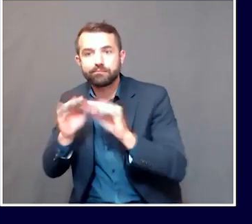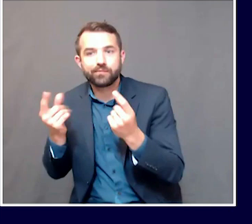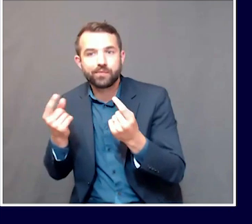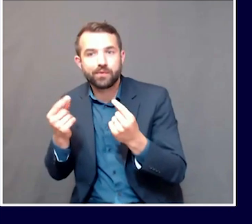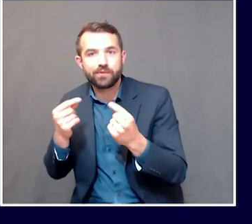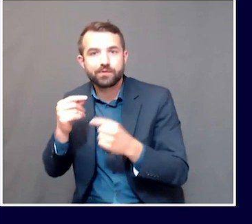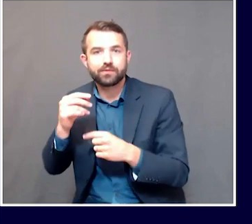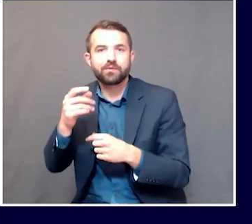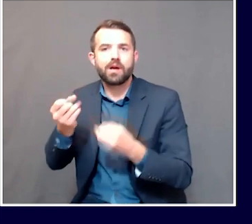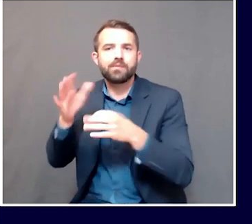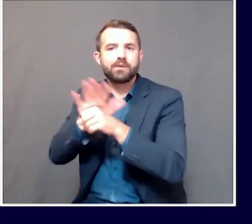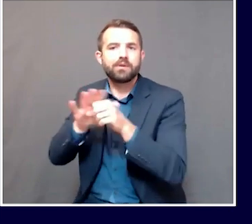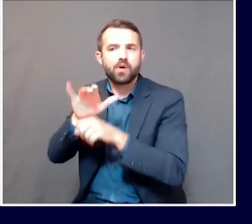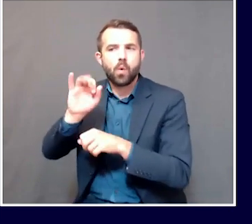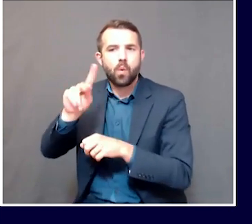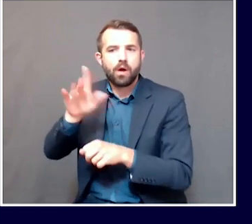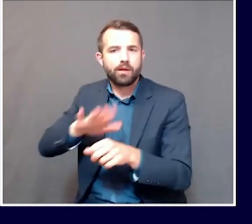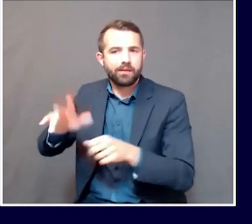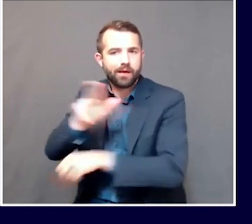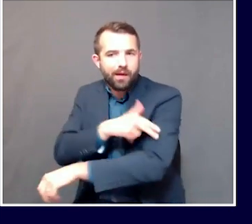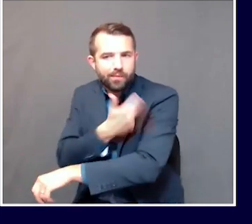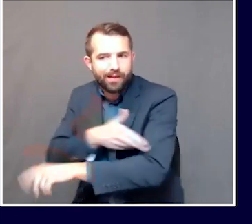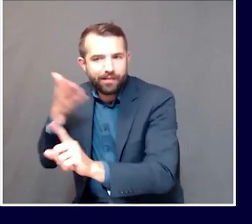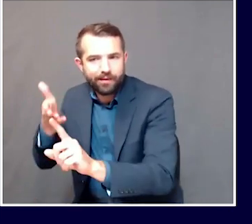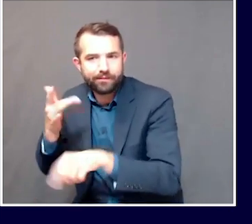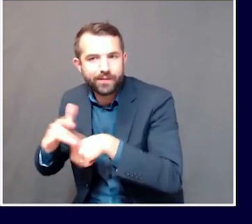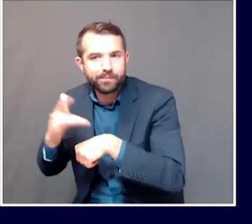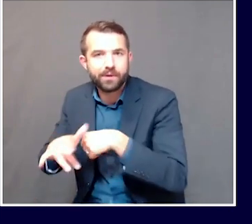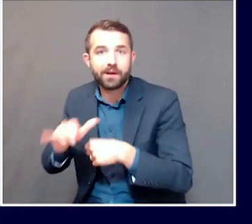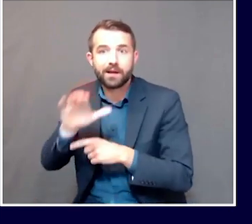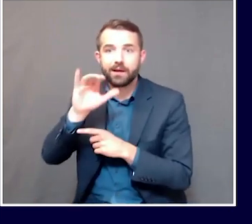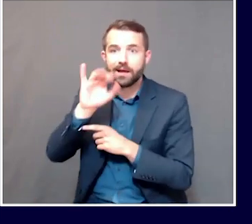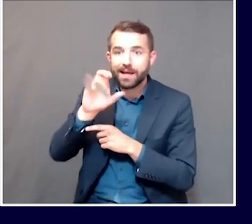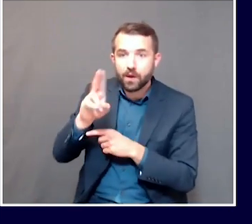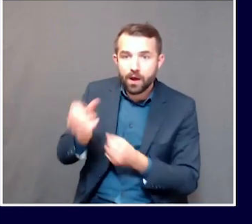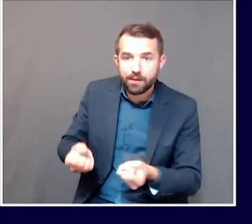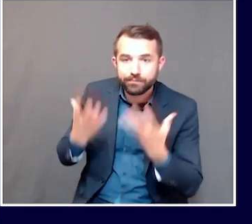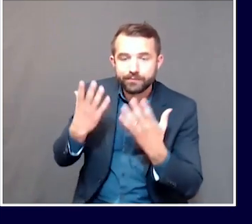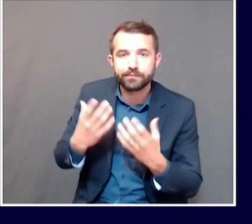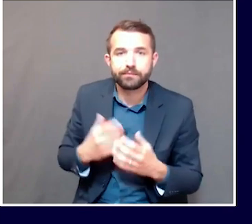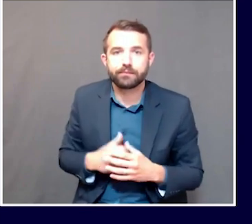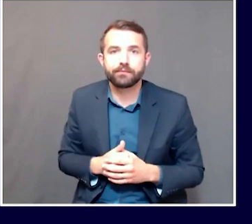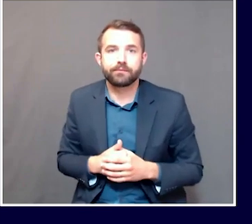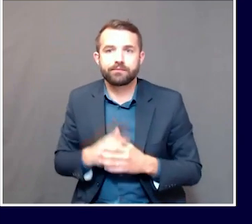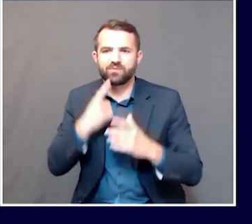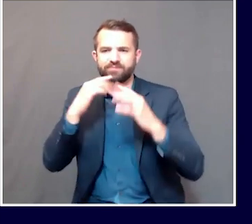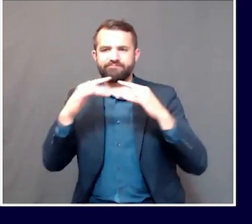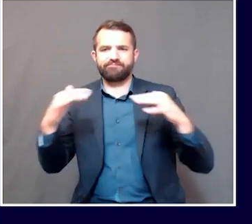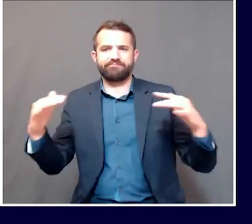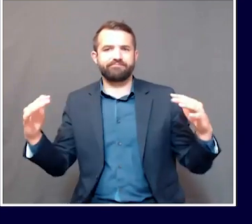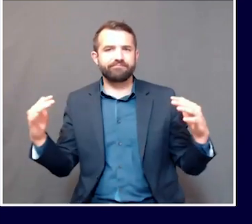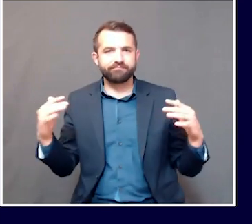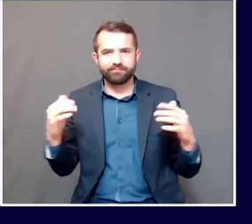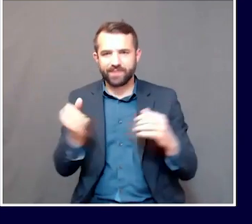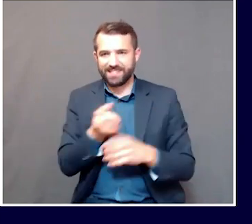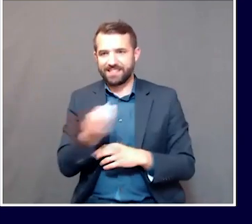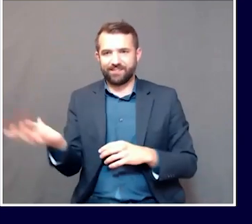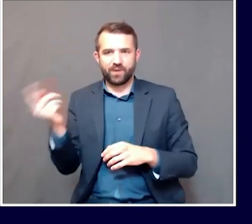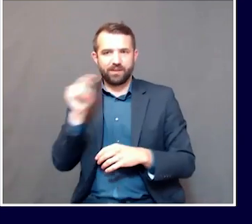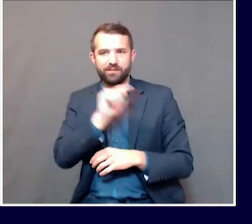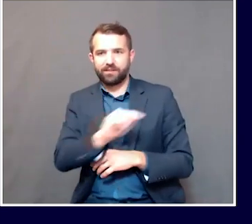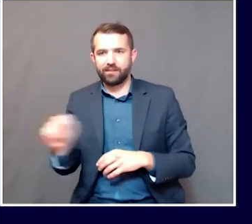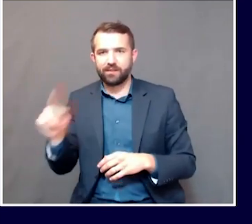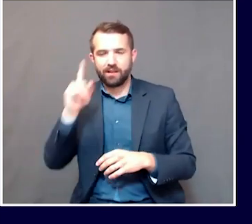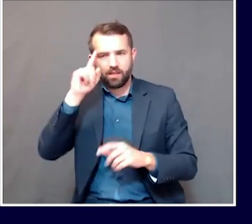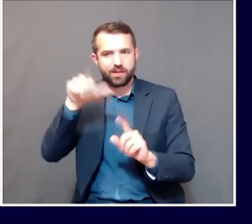the number of those hospitalizations that are in intensive care units, a number of parameters that we think about, not just the number of cases.